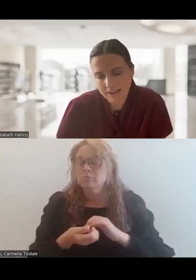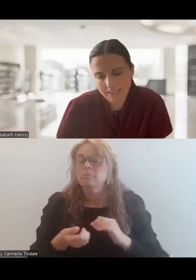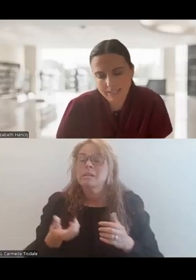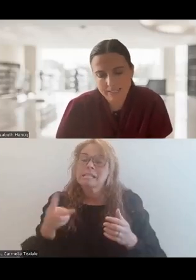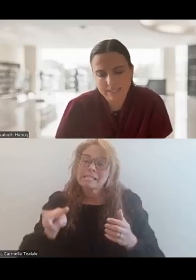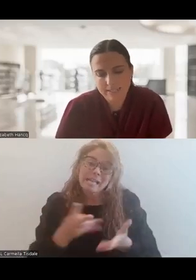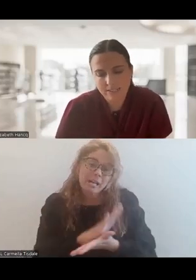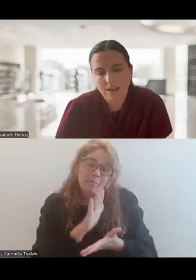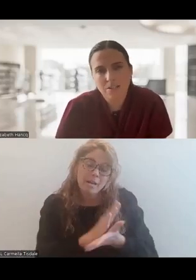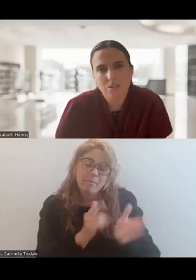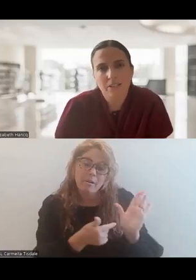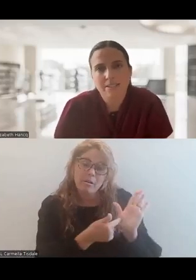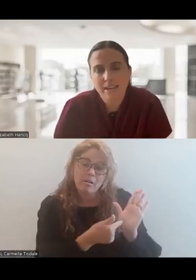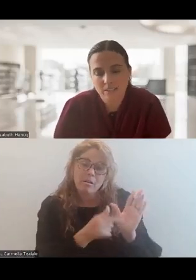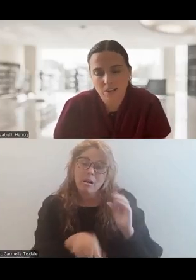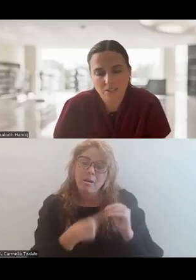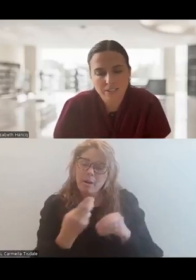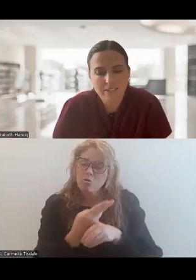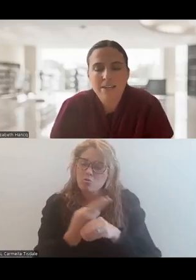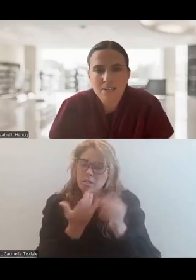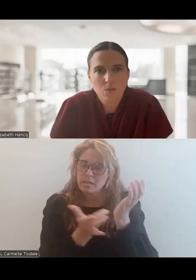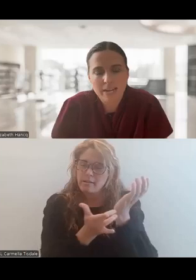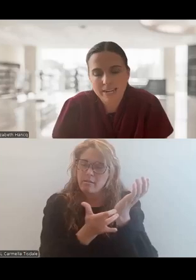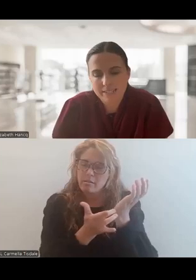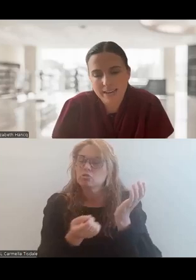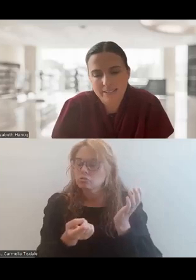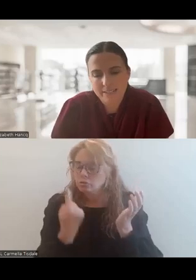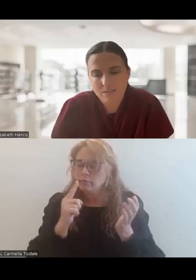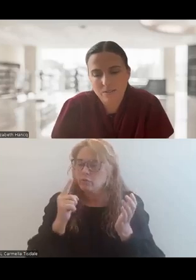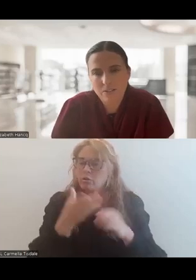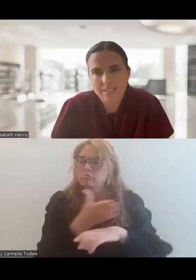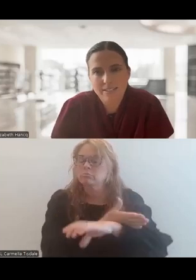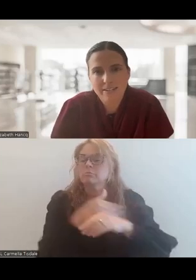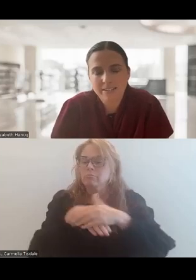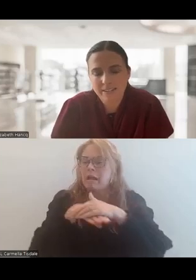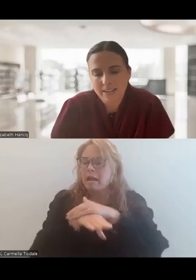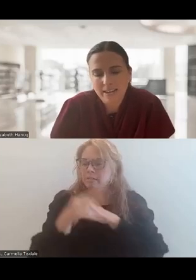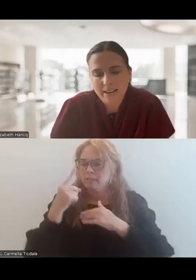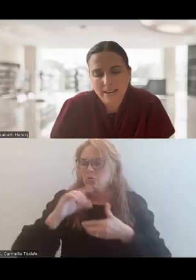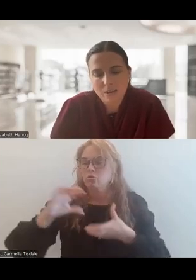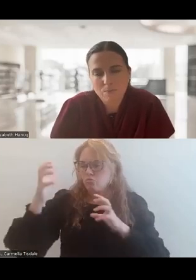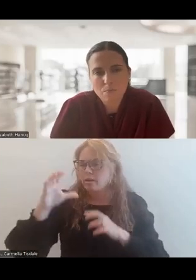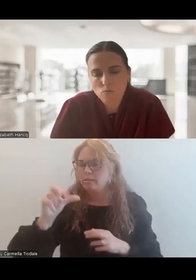paper I wanted to highlight is on utilizing technology to enhance access for crisis care.